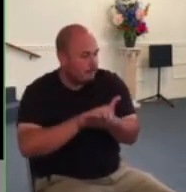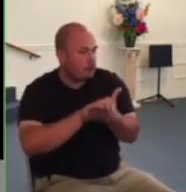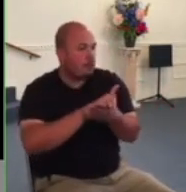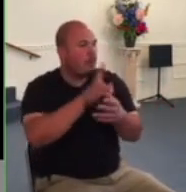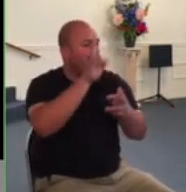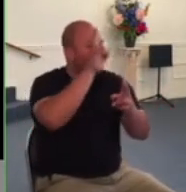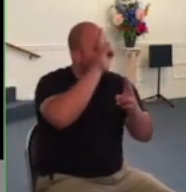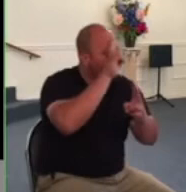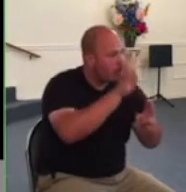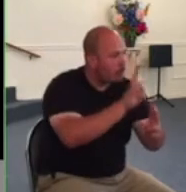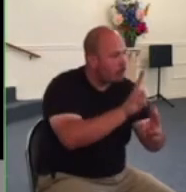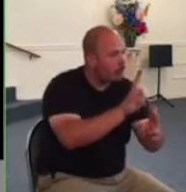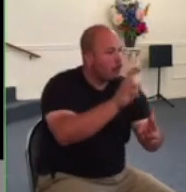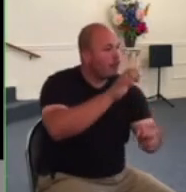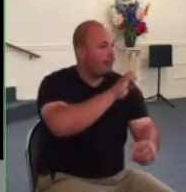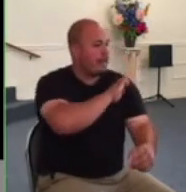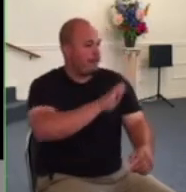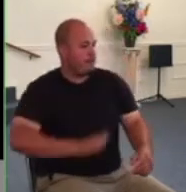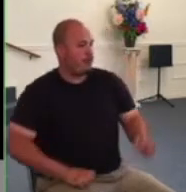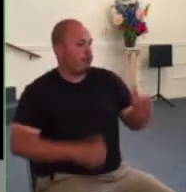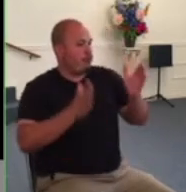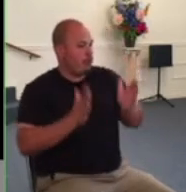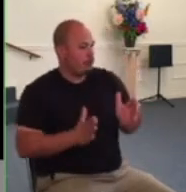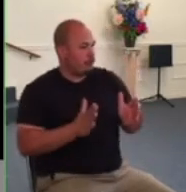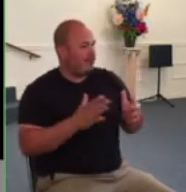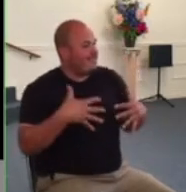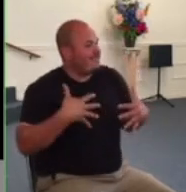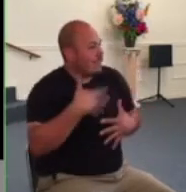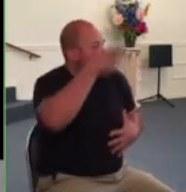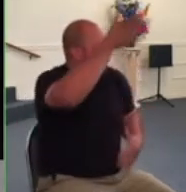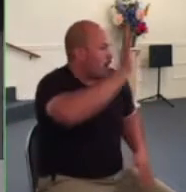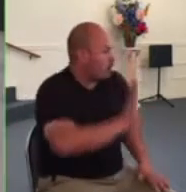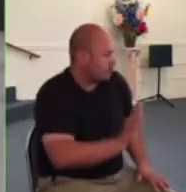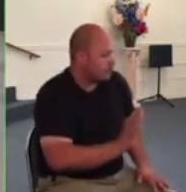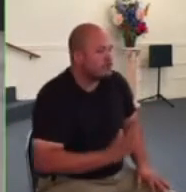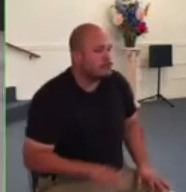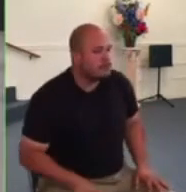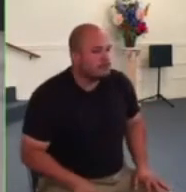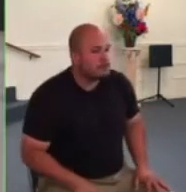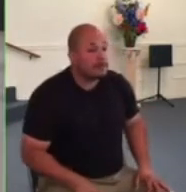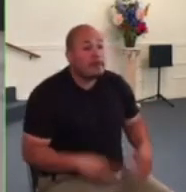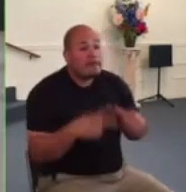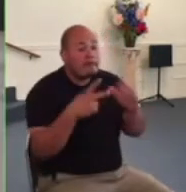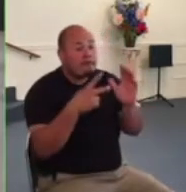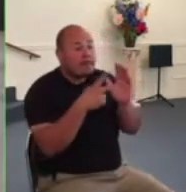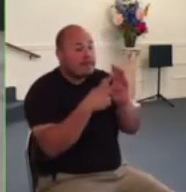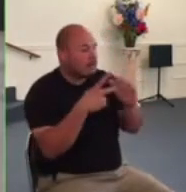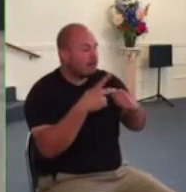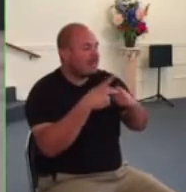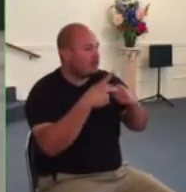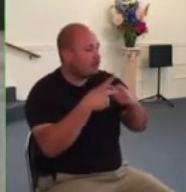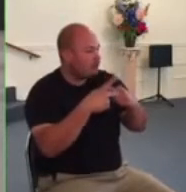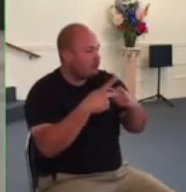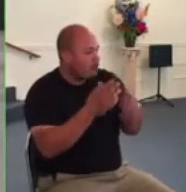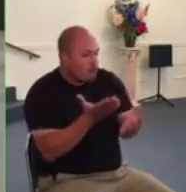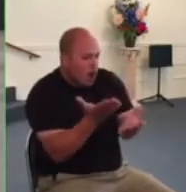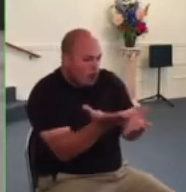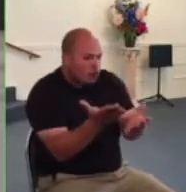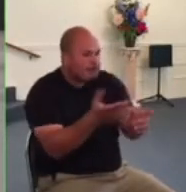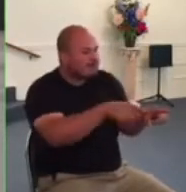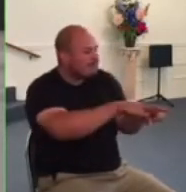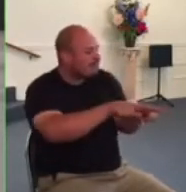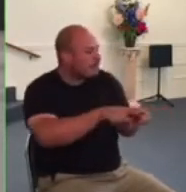peter offers the same teaching here as paul did in romans 13